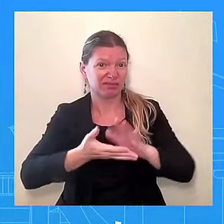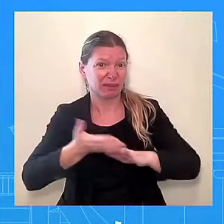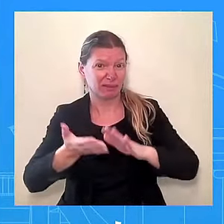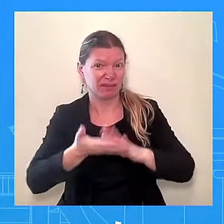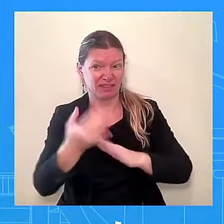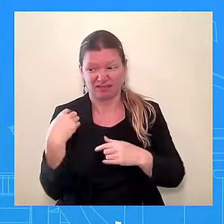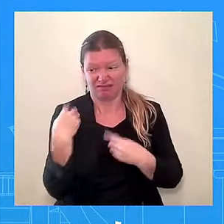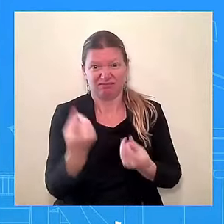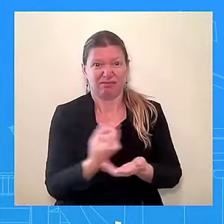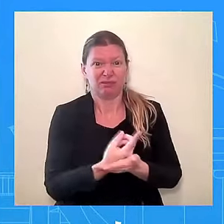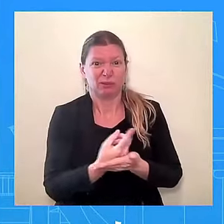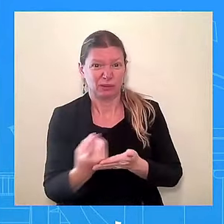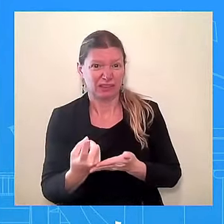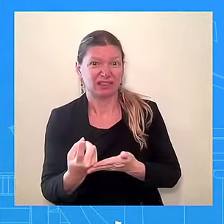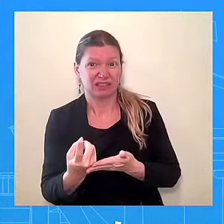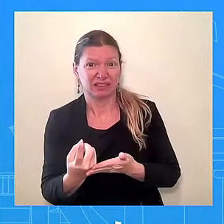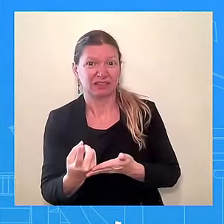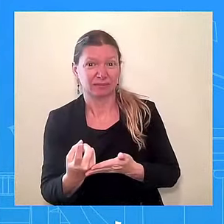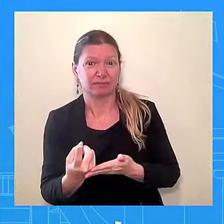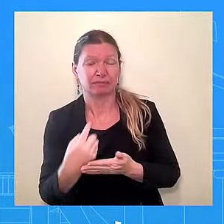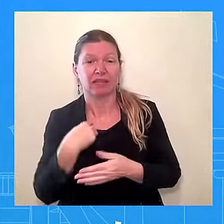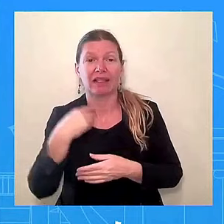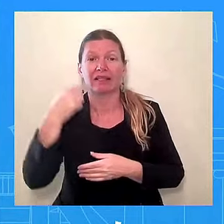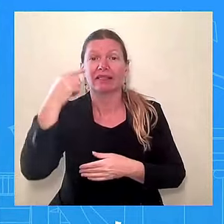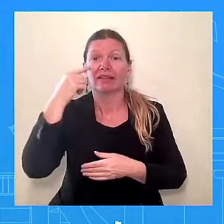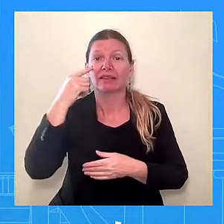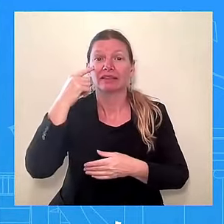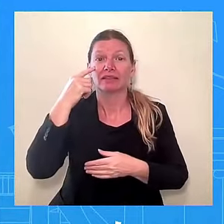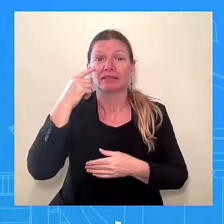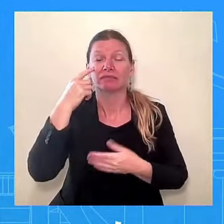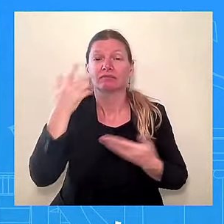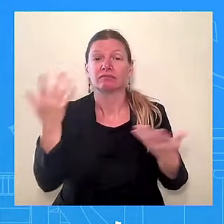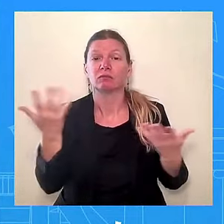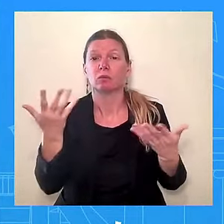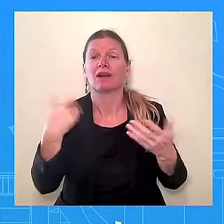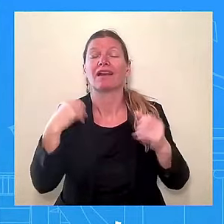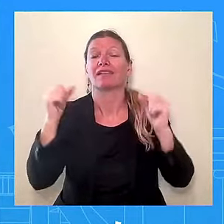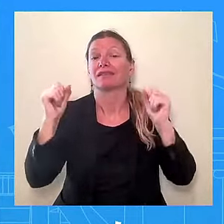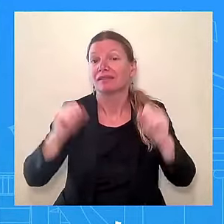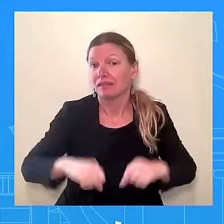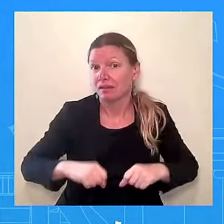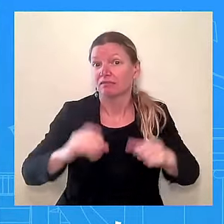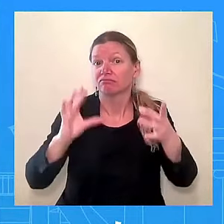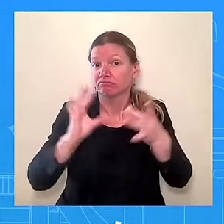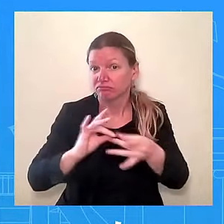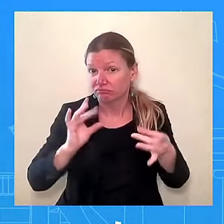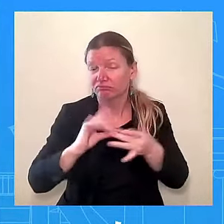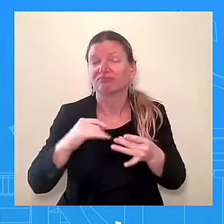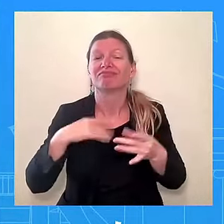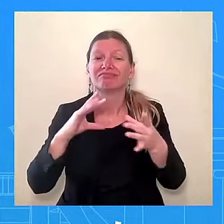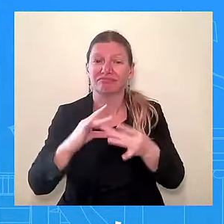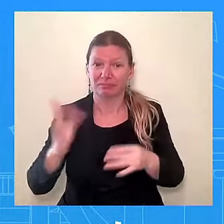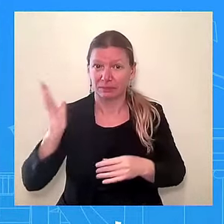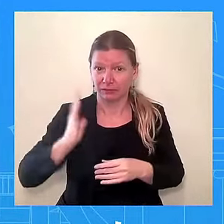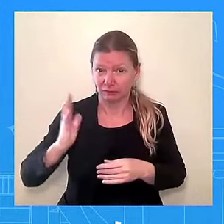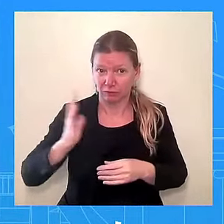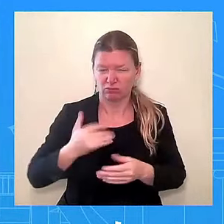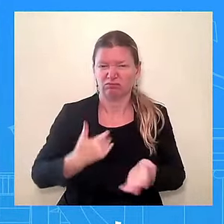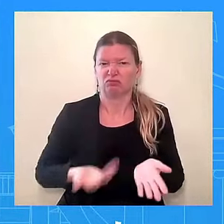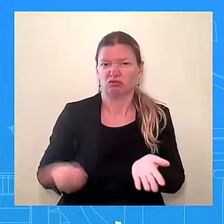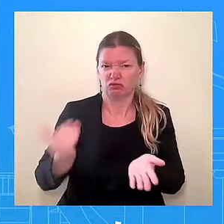at the end of the day, what I can say, and I've said this before and I'll repeat it, is the President is incredibly proud of the Vice President,